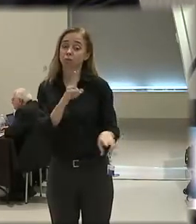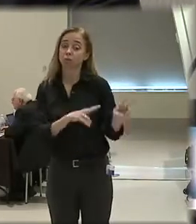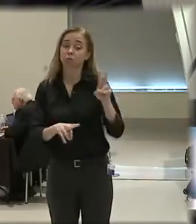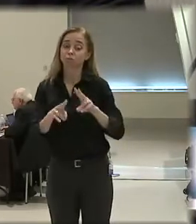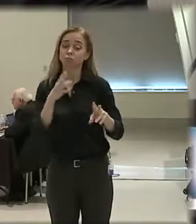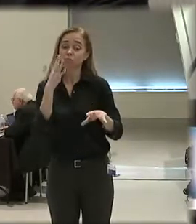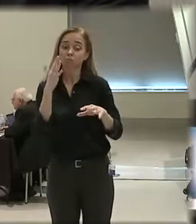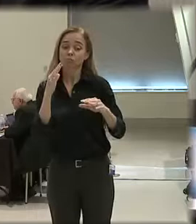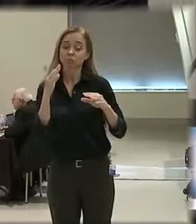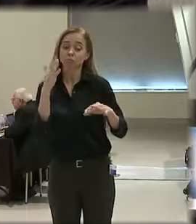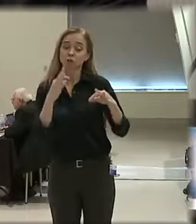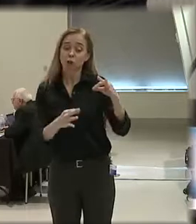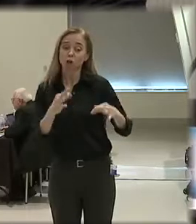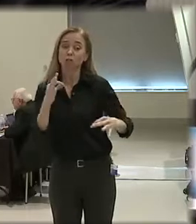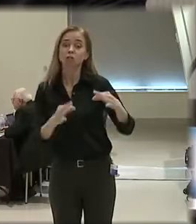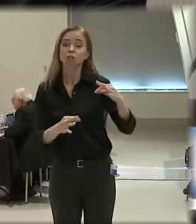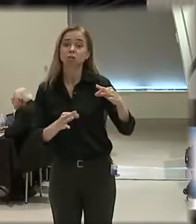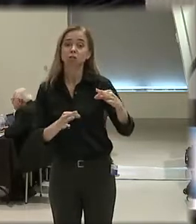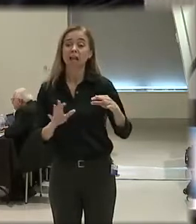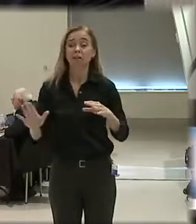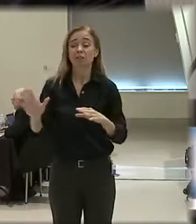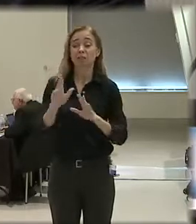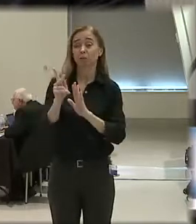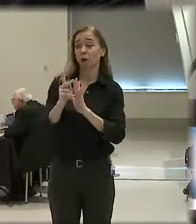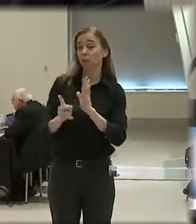Judged by their policies is a completely different way.